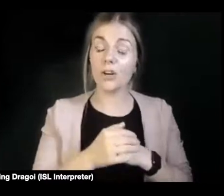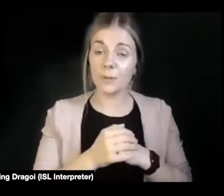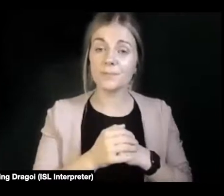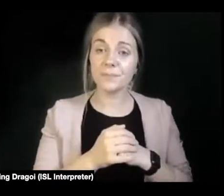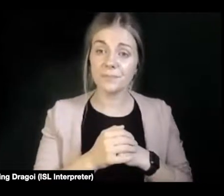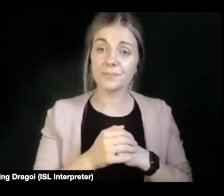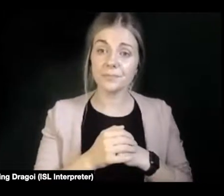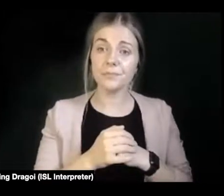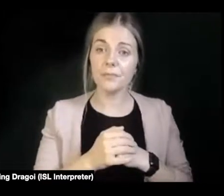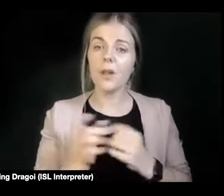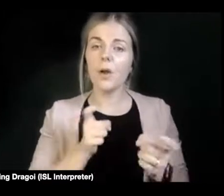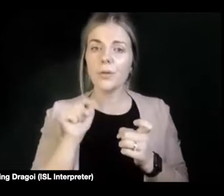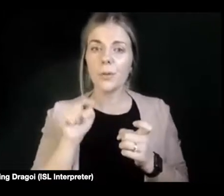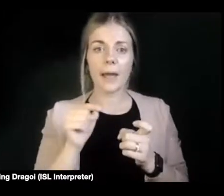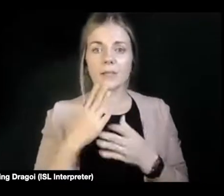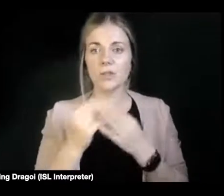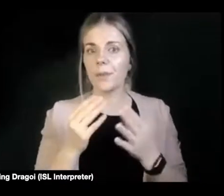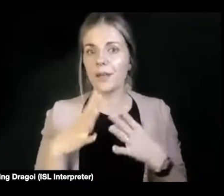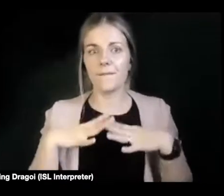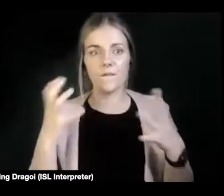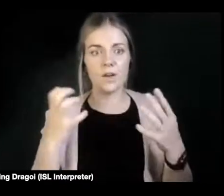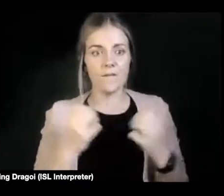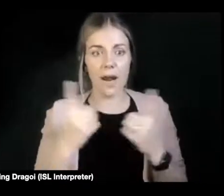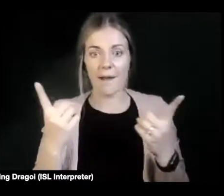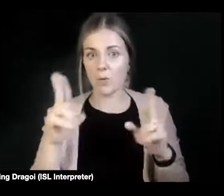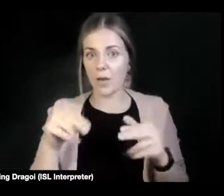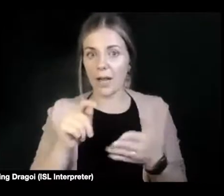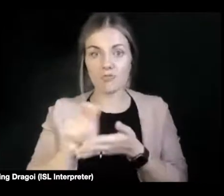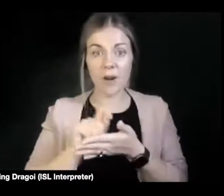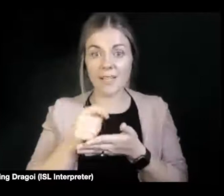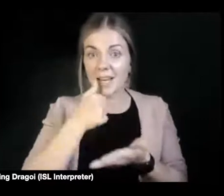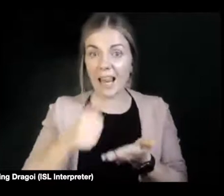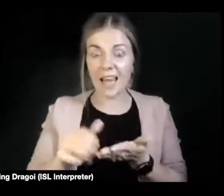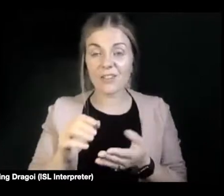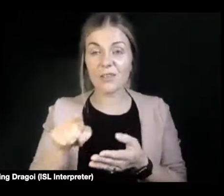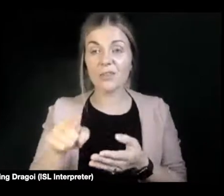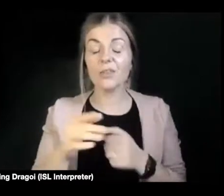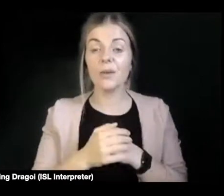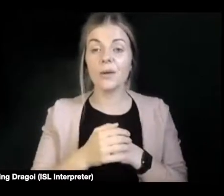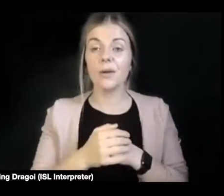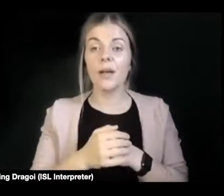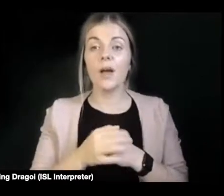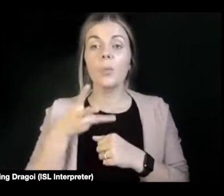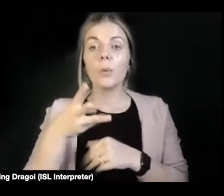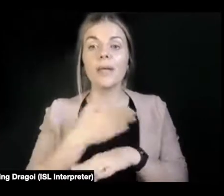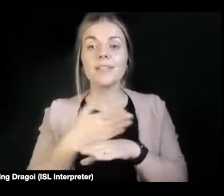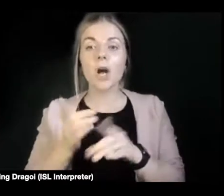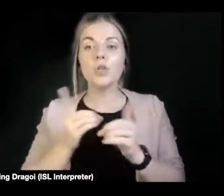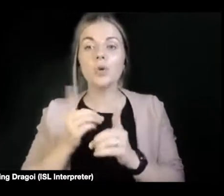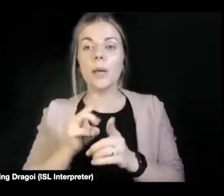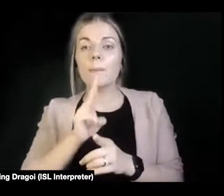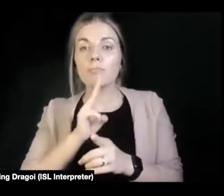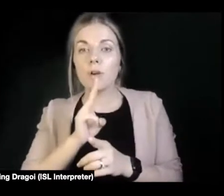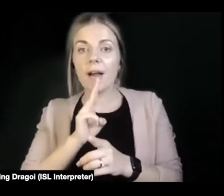So that's something that's free for everybody to write into. And we're going to start doing live and private live surgeries